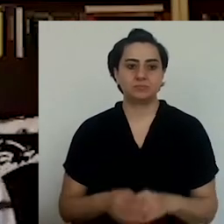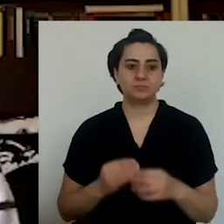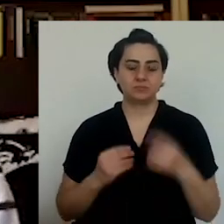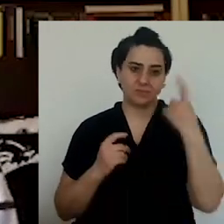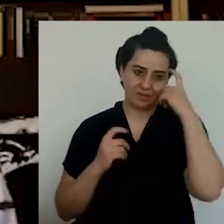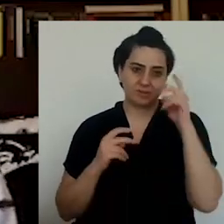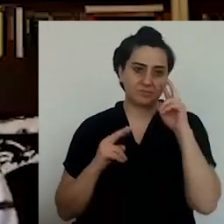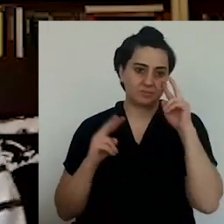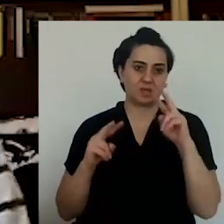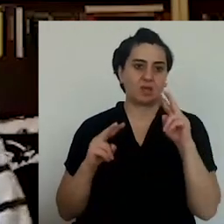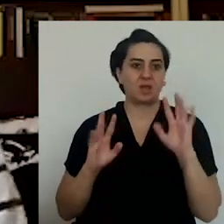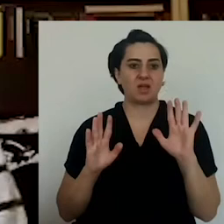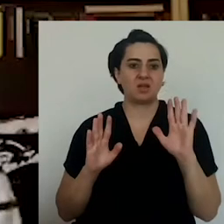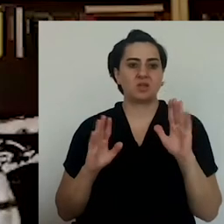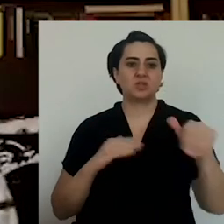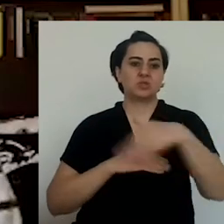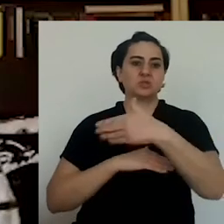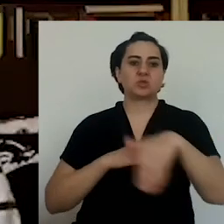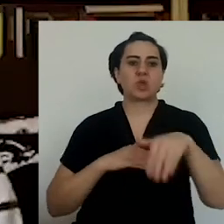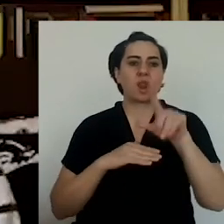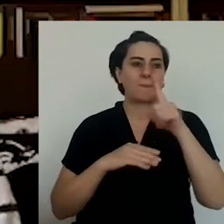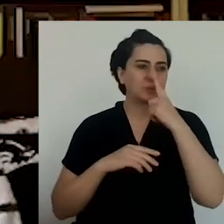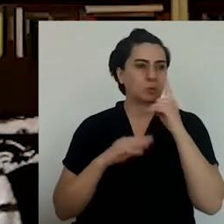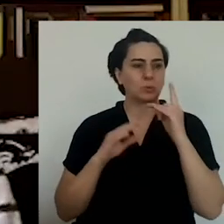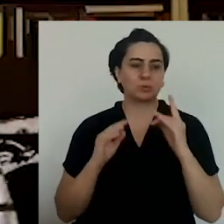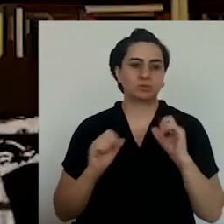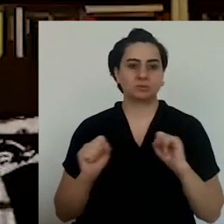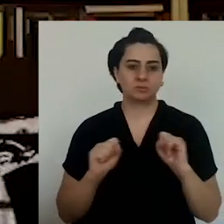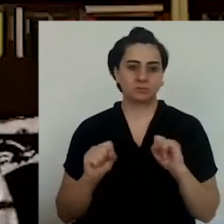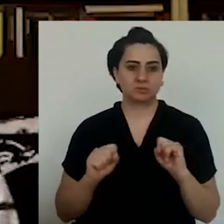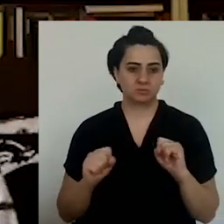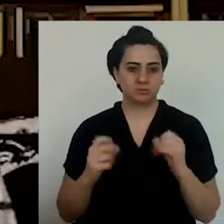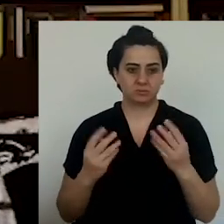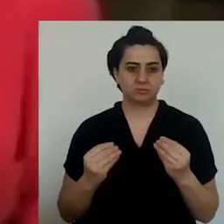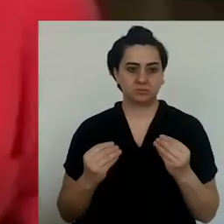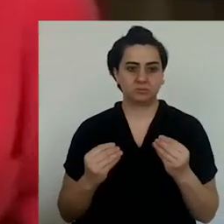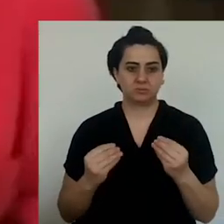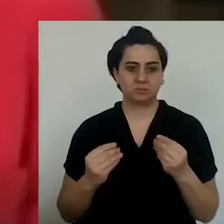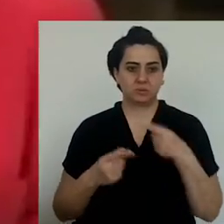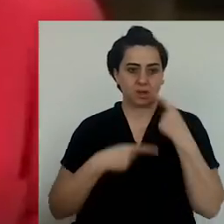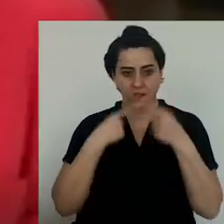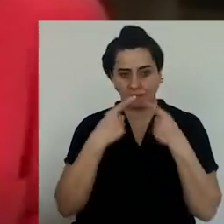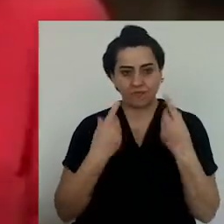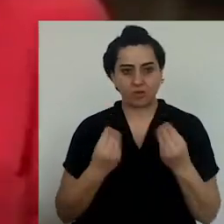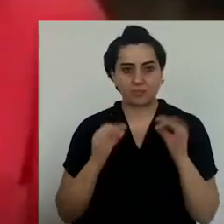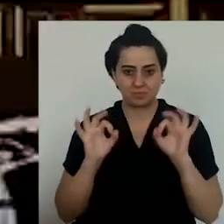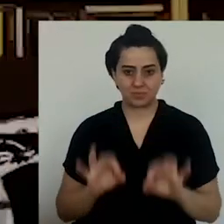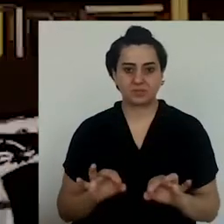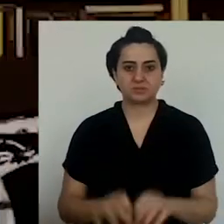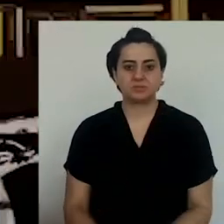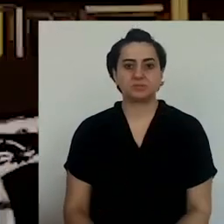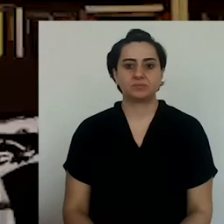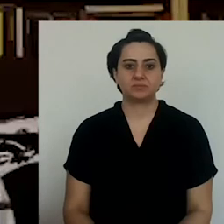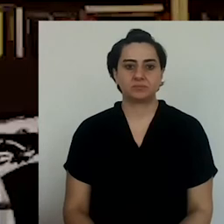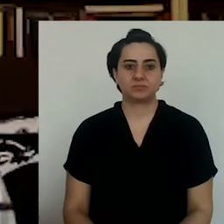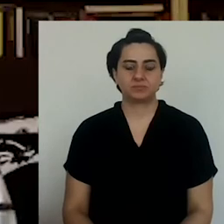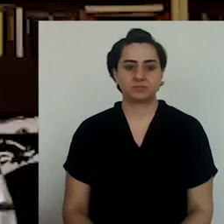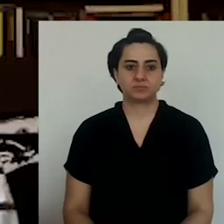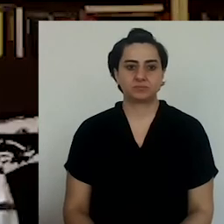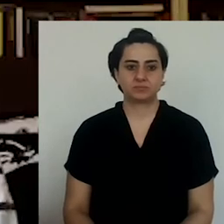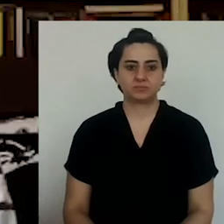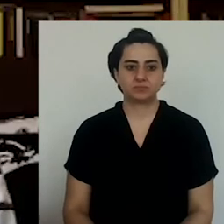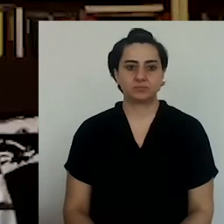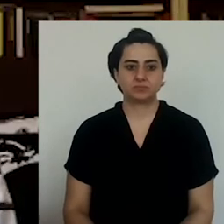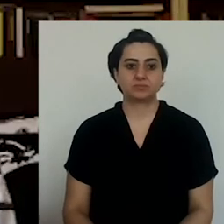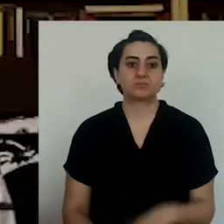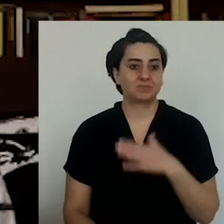the late 1960s. Because they would say, for example, at the time, oh, our street is